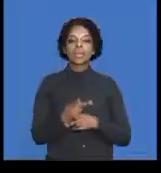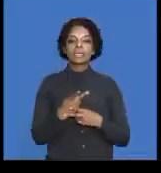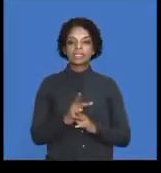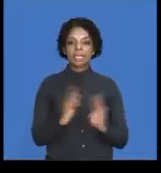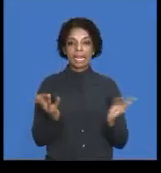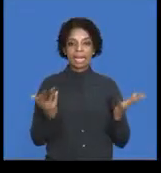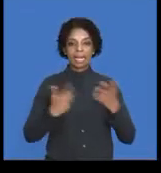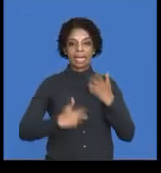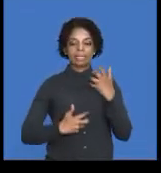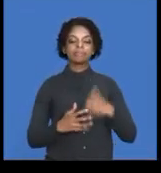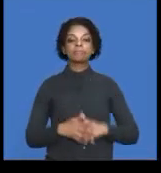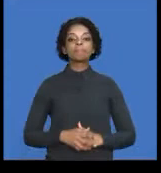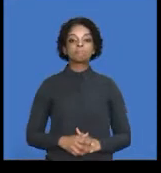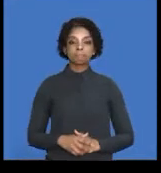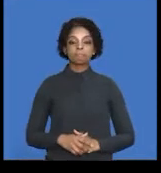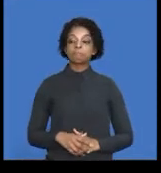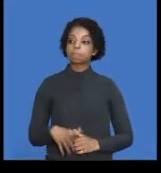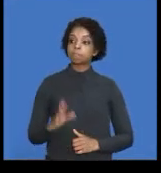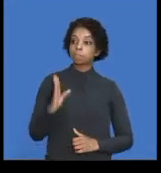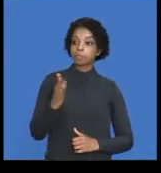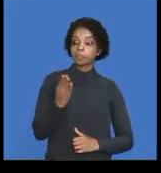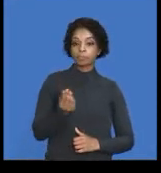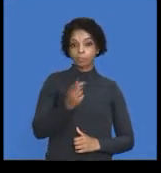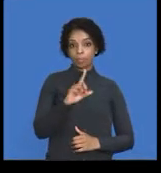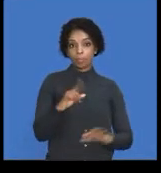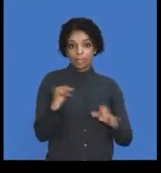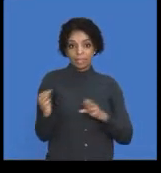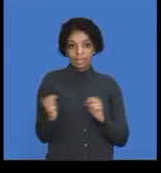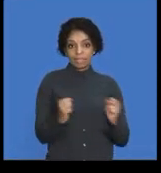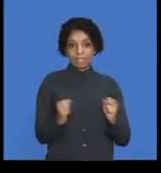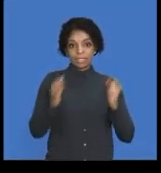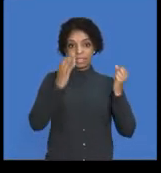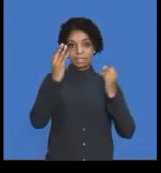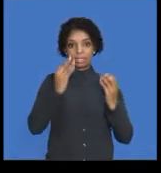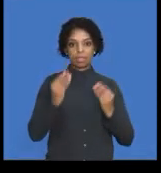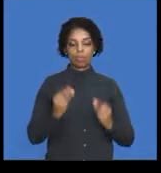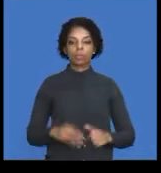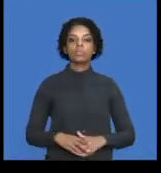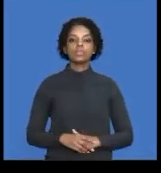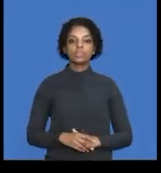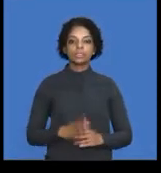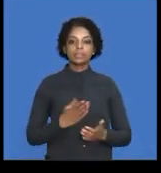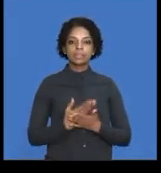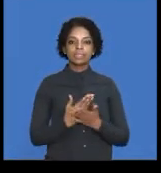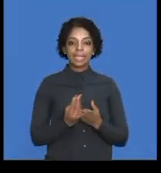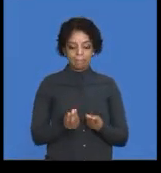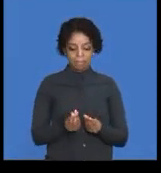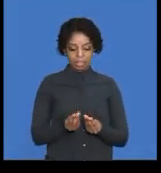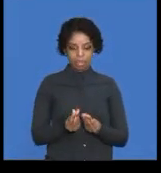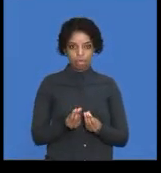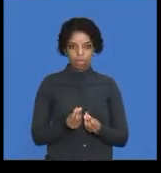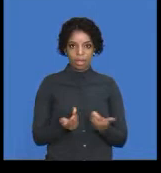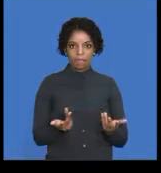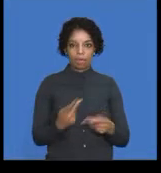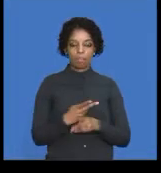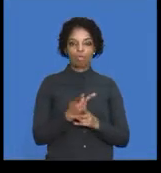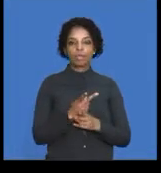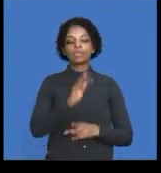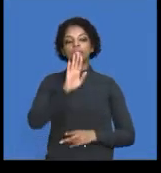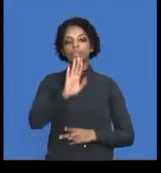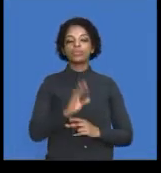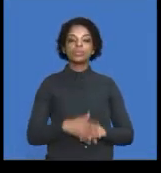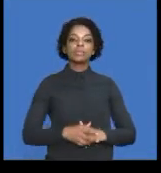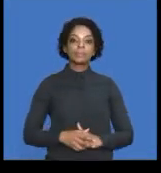costs, and these remain fixed, right? Immaterial of the levels of production. Okay.